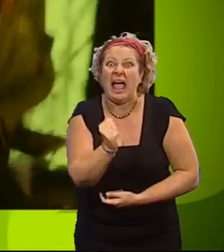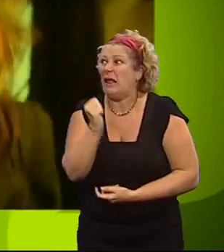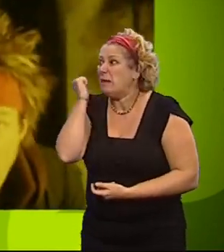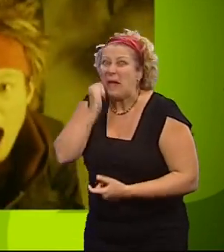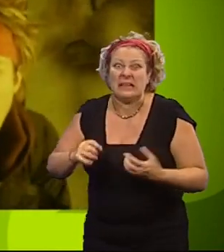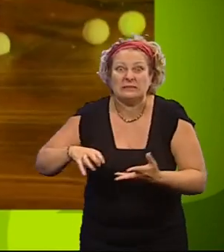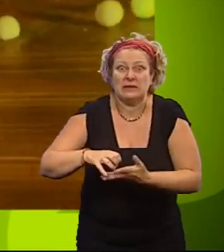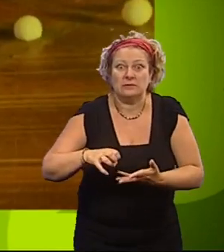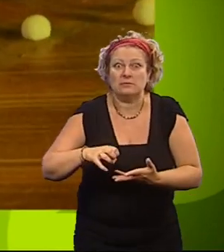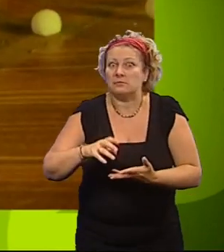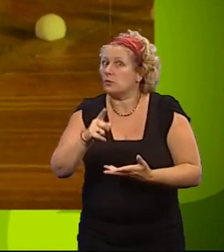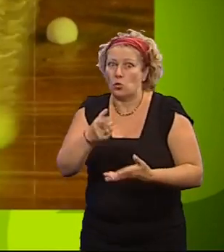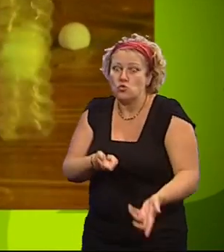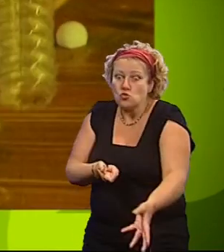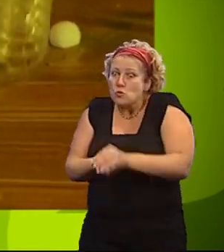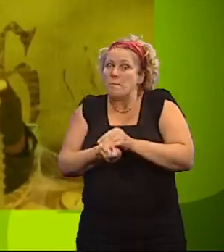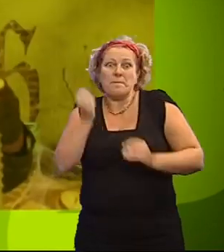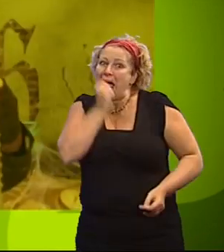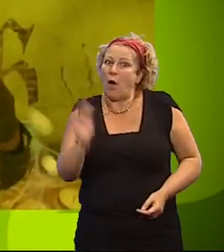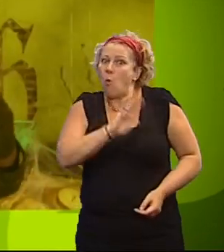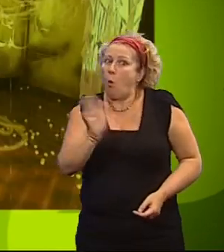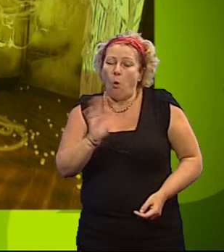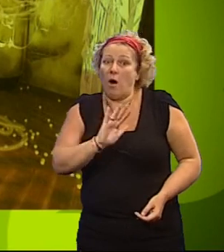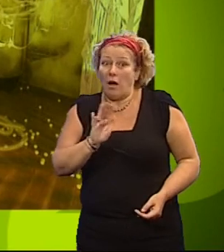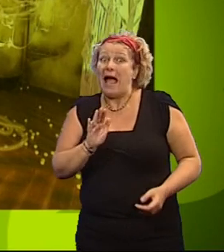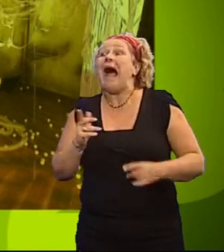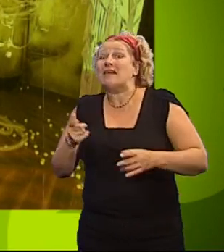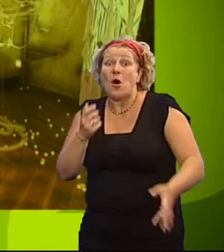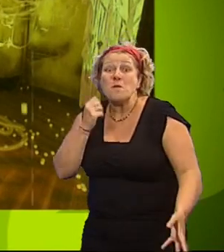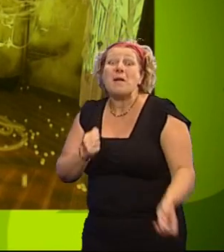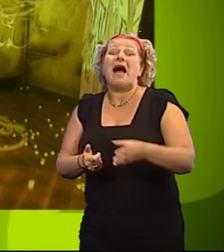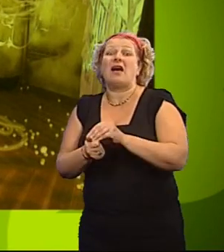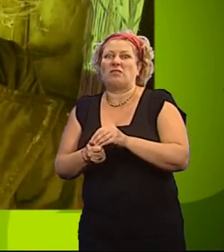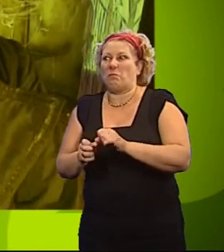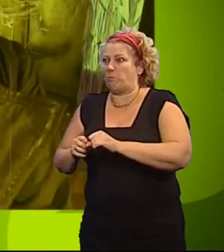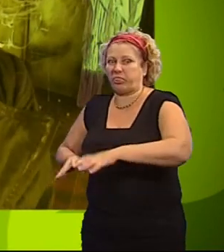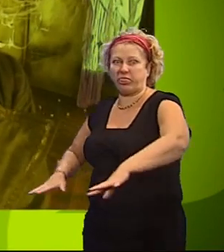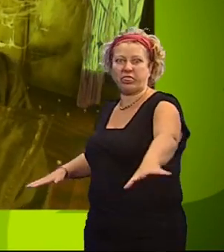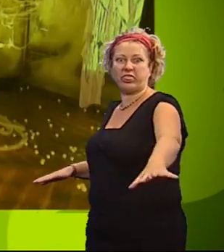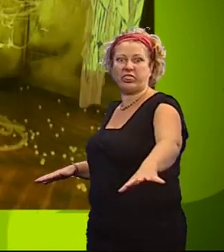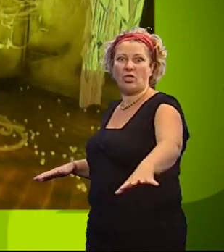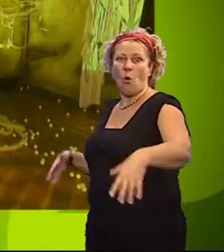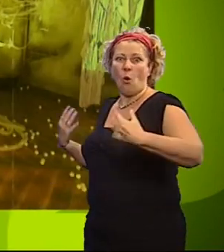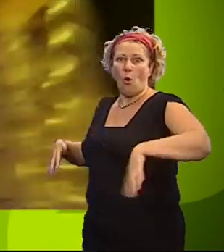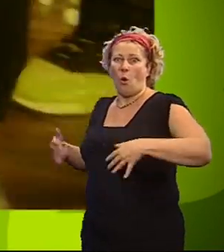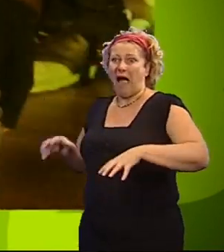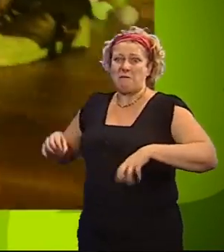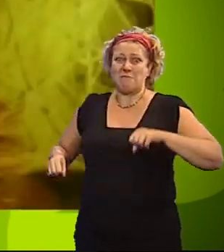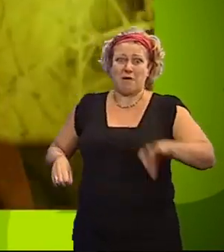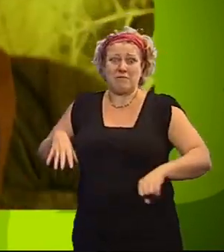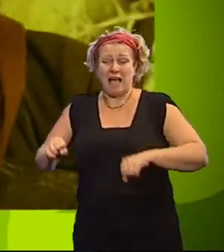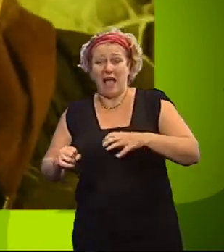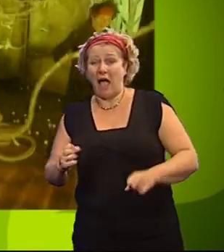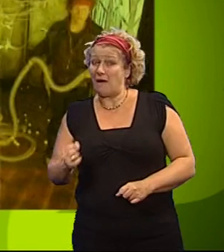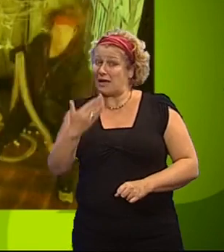don't want to be sucking none of them up. If they do, more spider's eggs will be released. They have 90 seconds to suck up